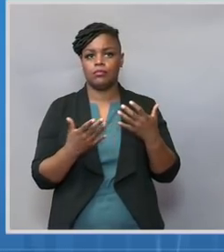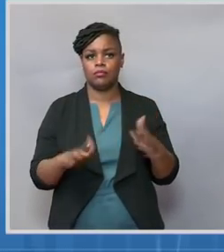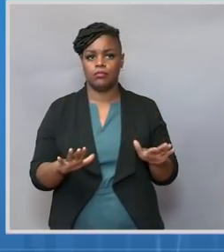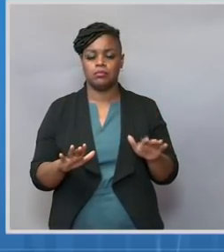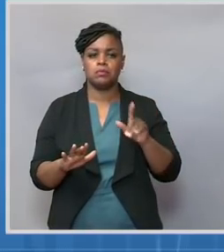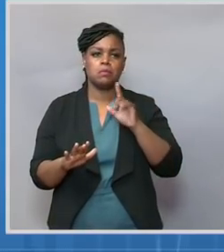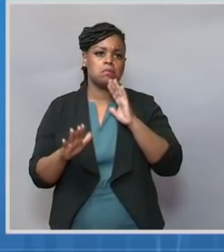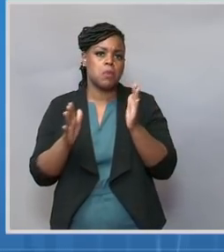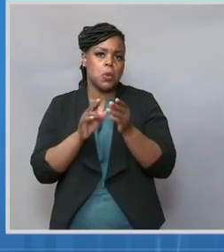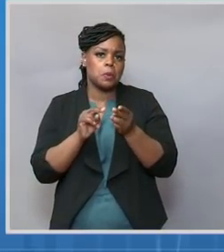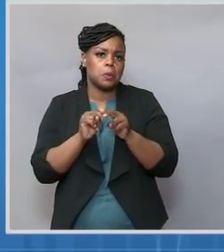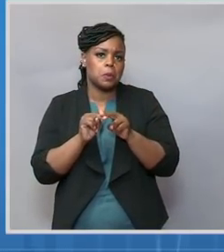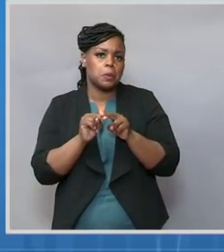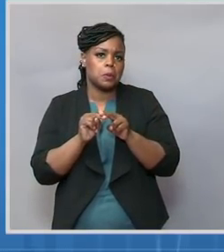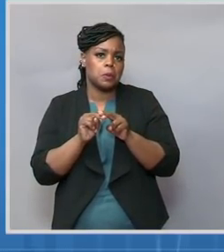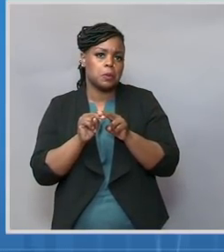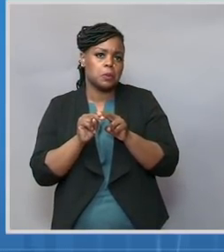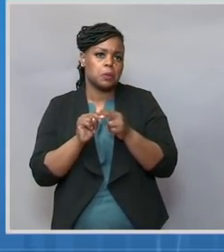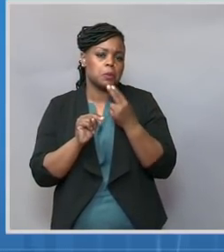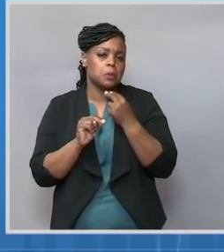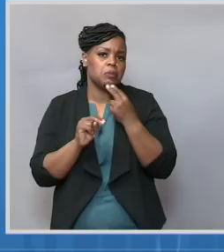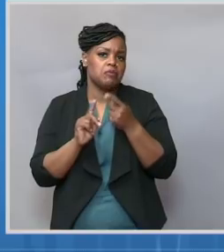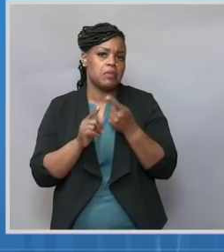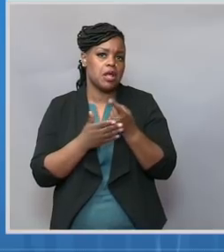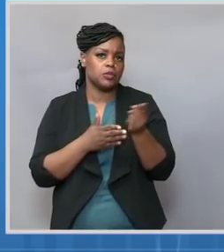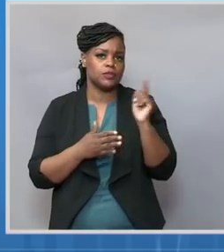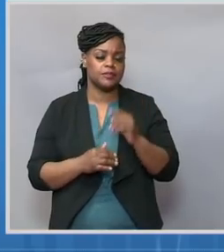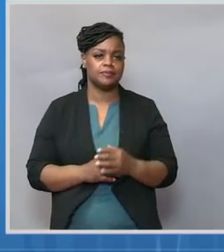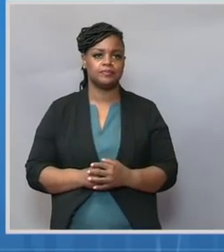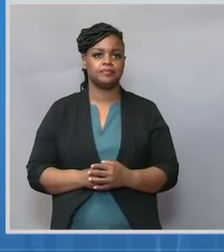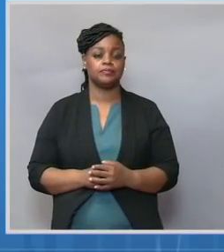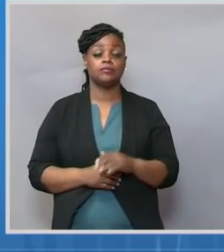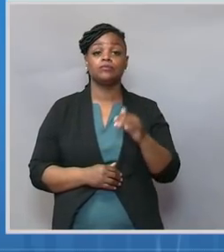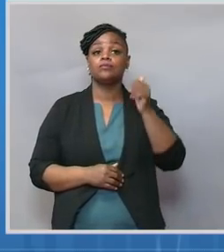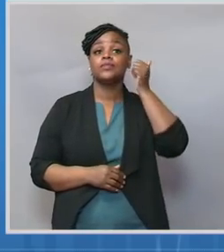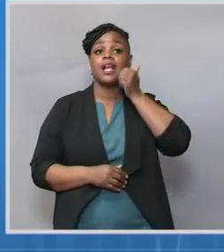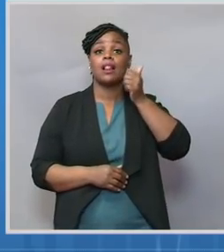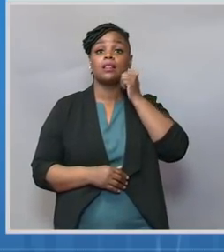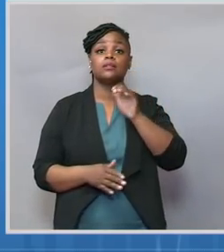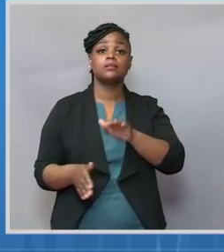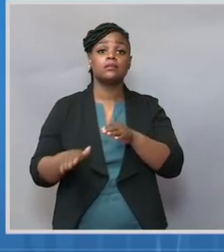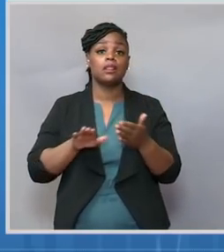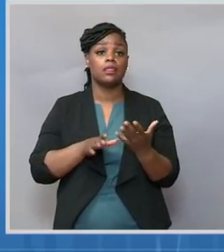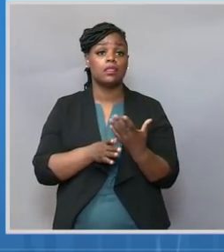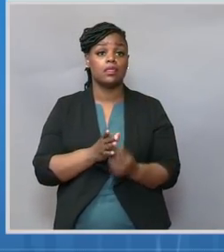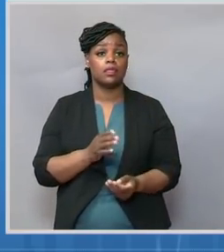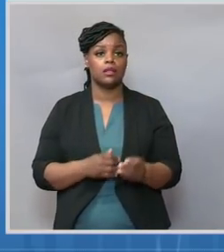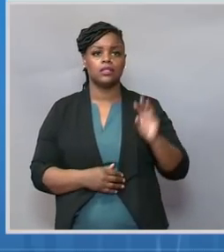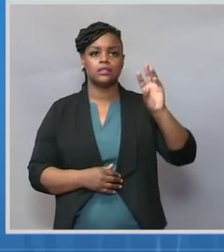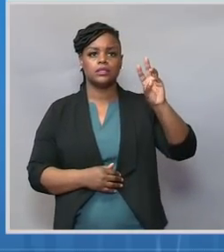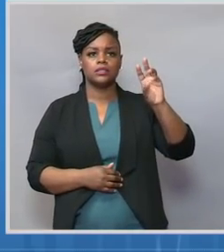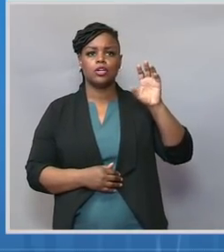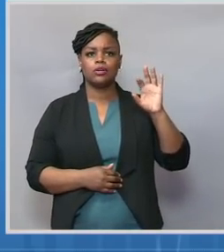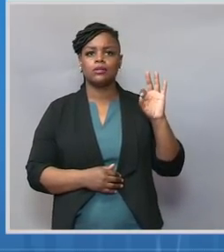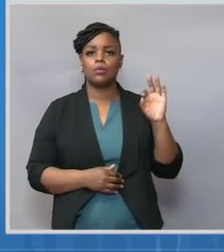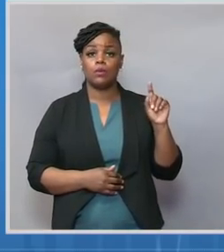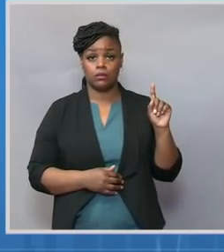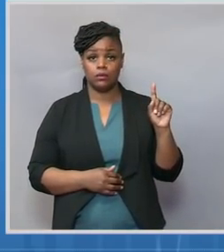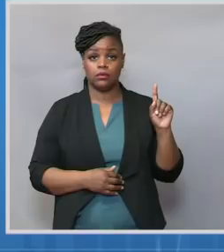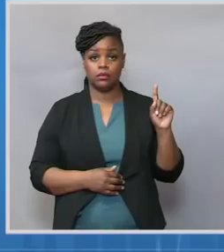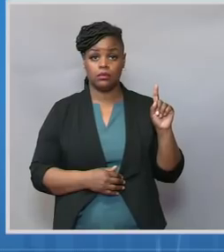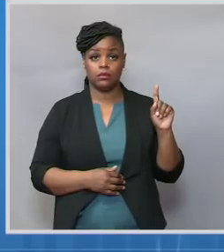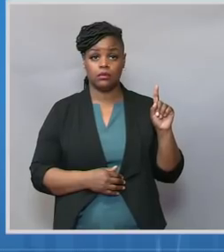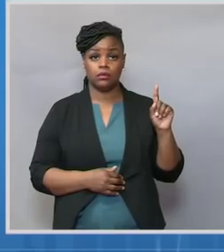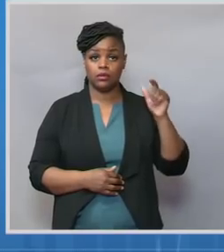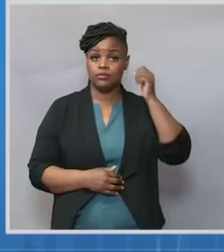week. And the seven day average of daily deaths decreased slightly to about 691 per day. Again, a